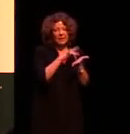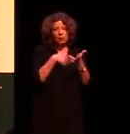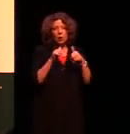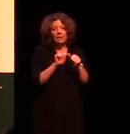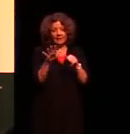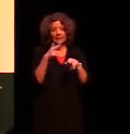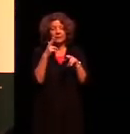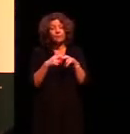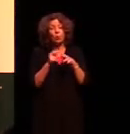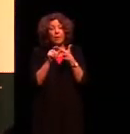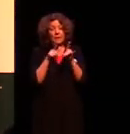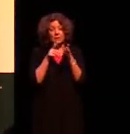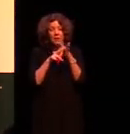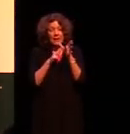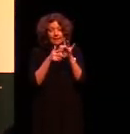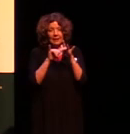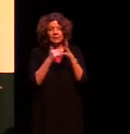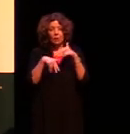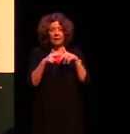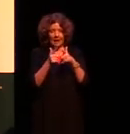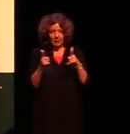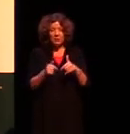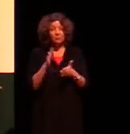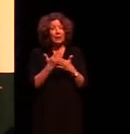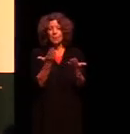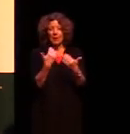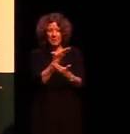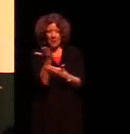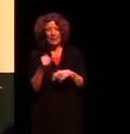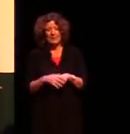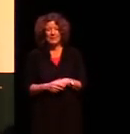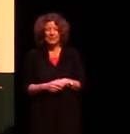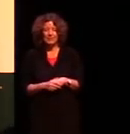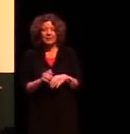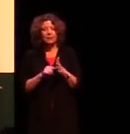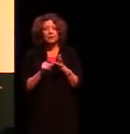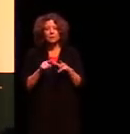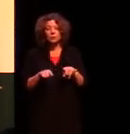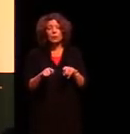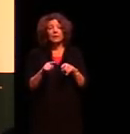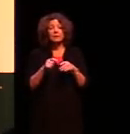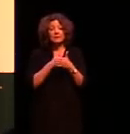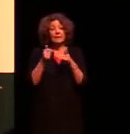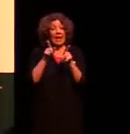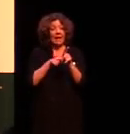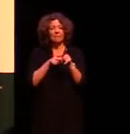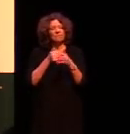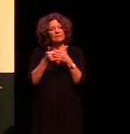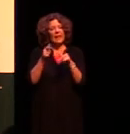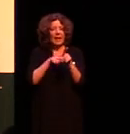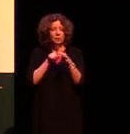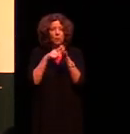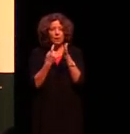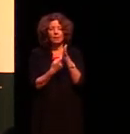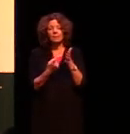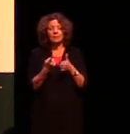for the Dynamics of Language, and I welcome you all to this annual lecture, which